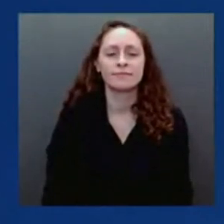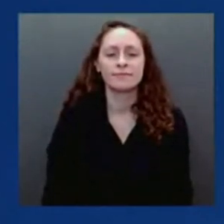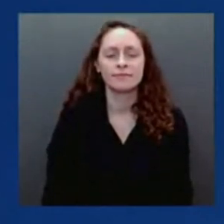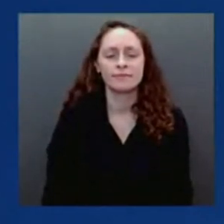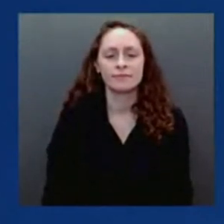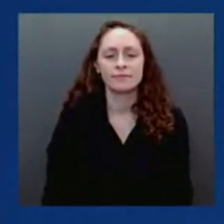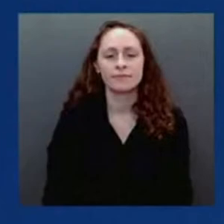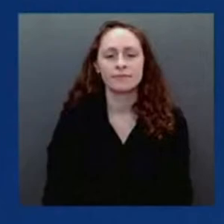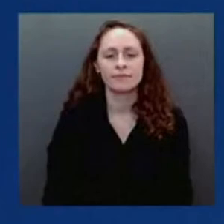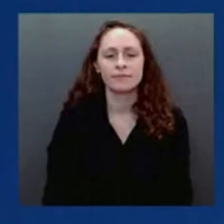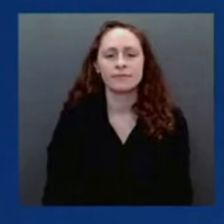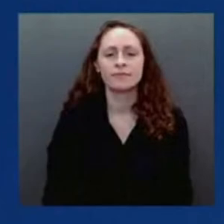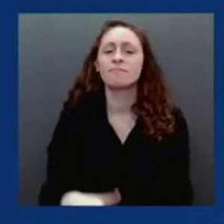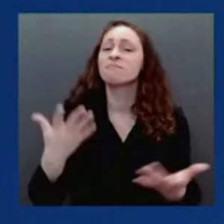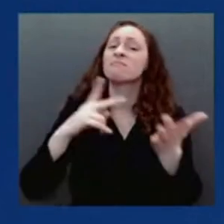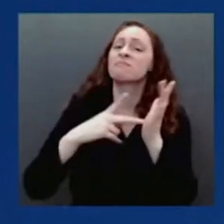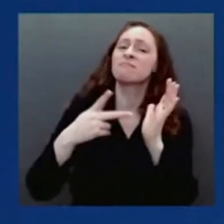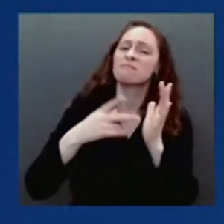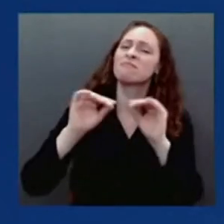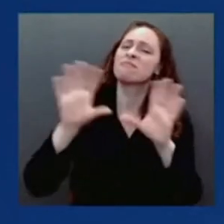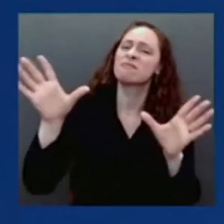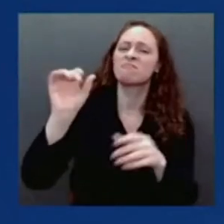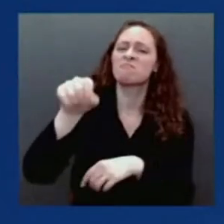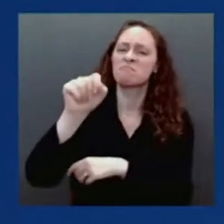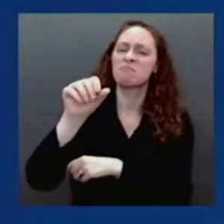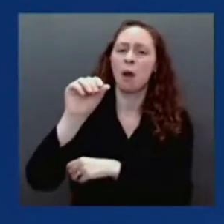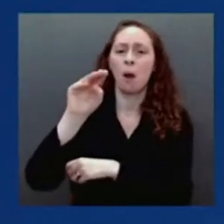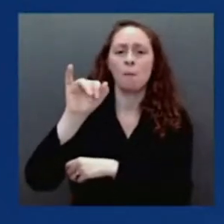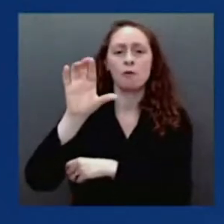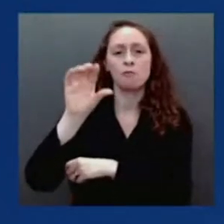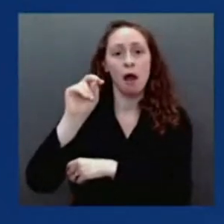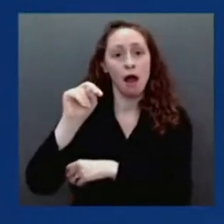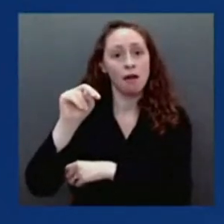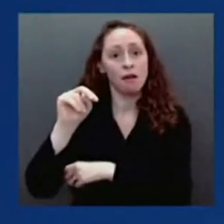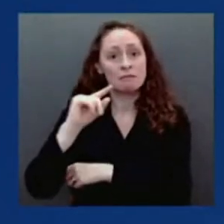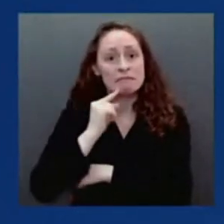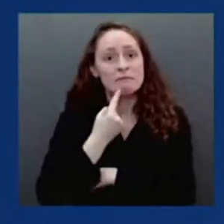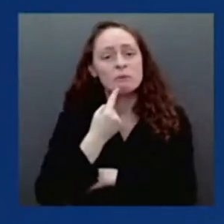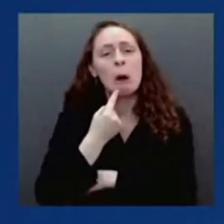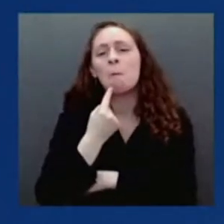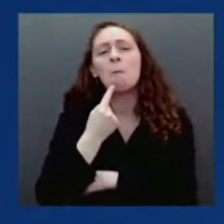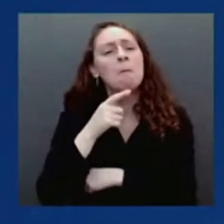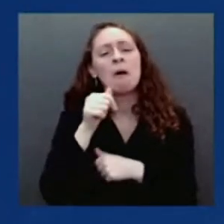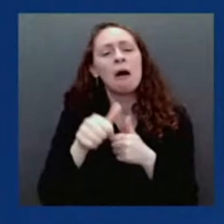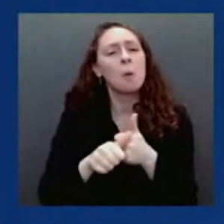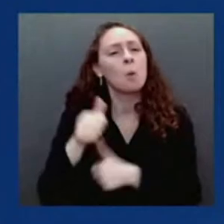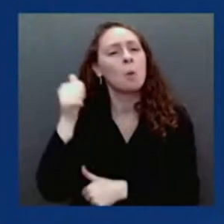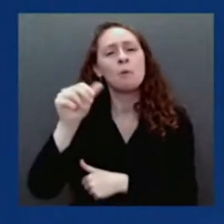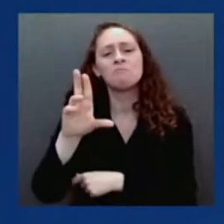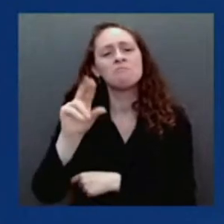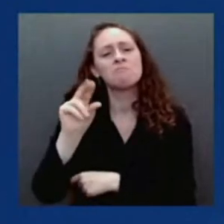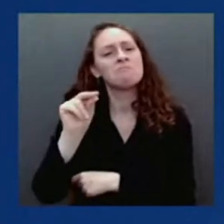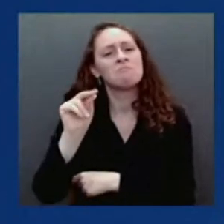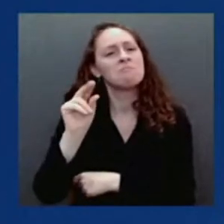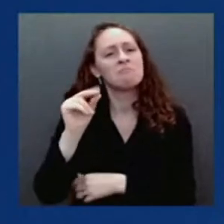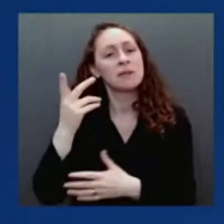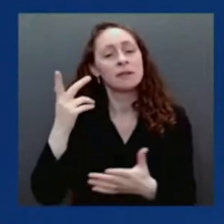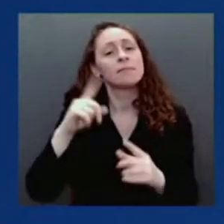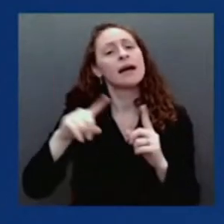less severe disease, it's important to remember that we are still facing a high overall burden of disease.